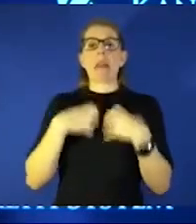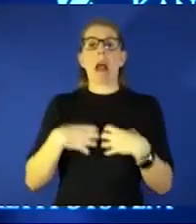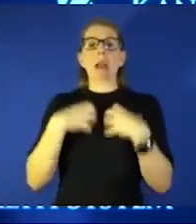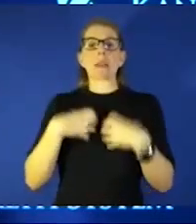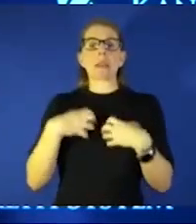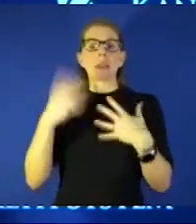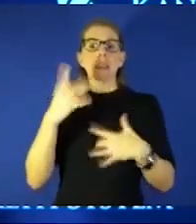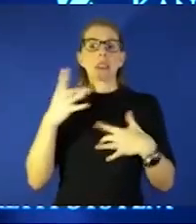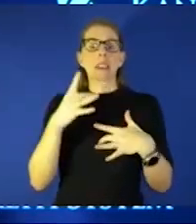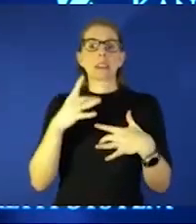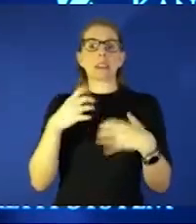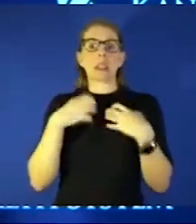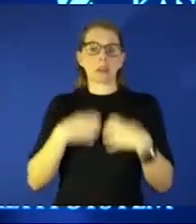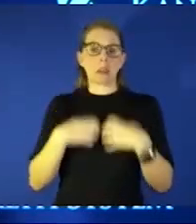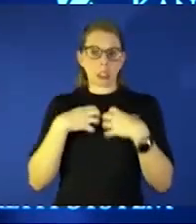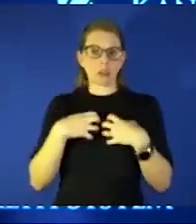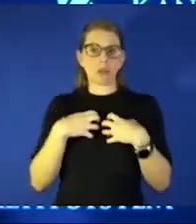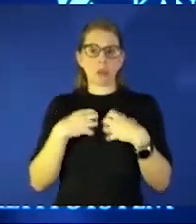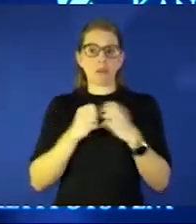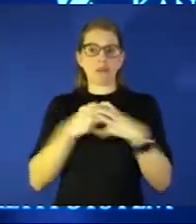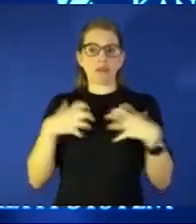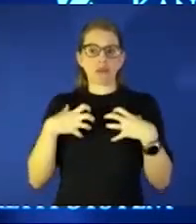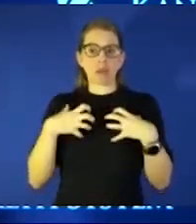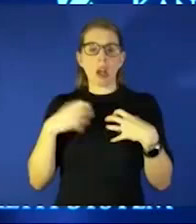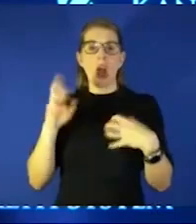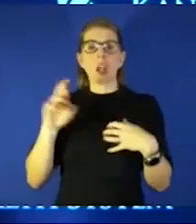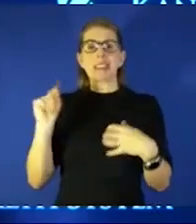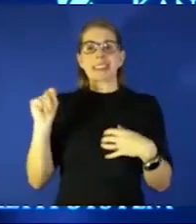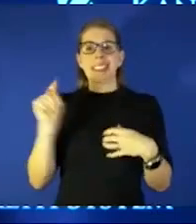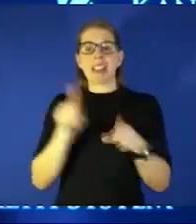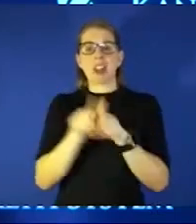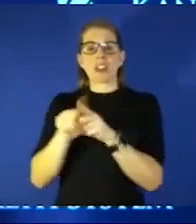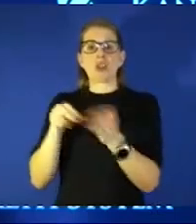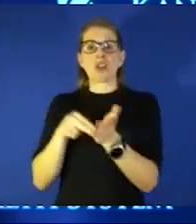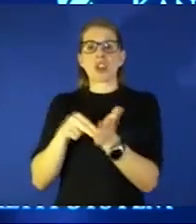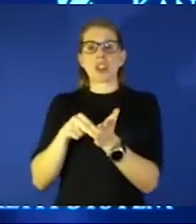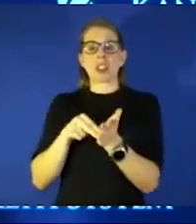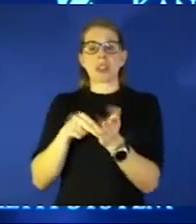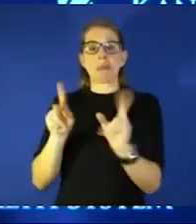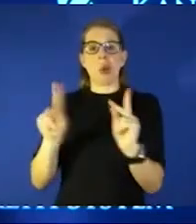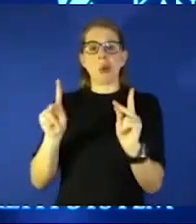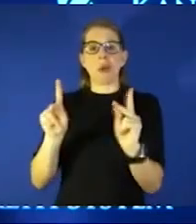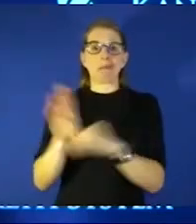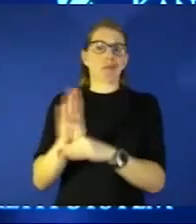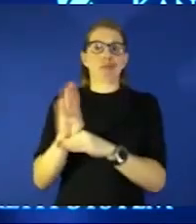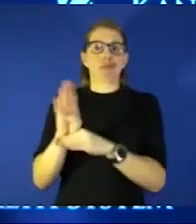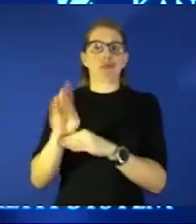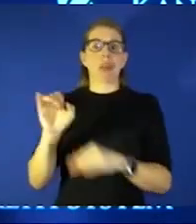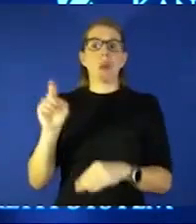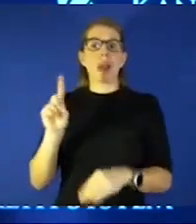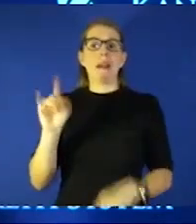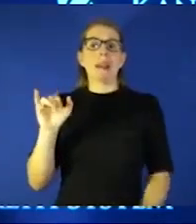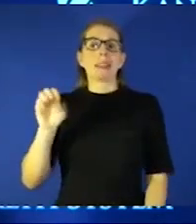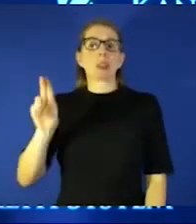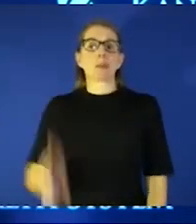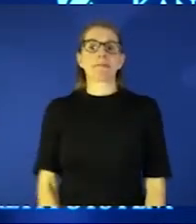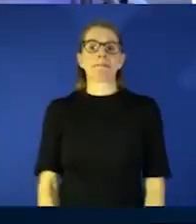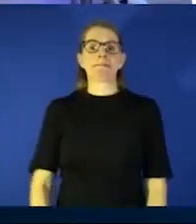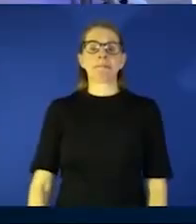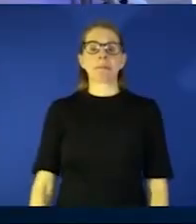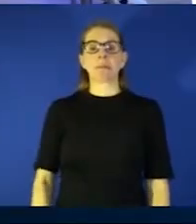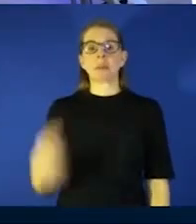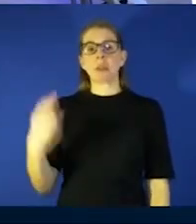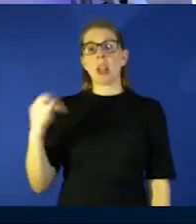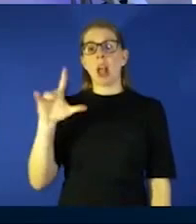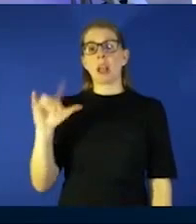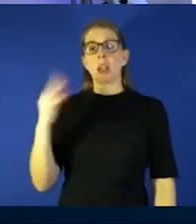respiratory failure that makes our rt folks and our nursing folks so darn busy up in the icu holly wants to know